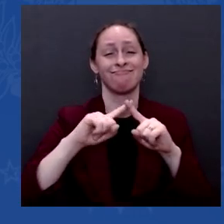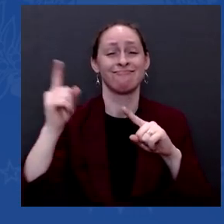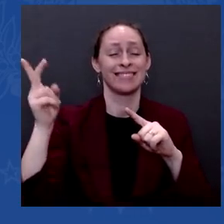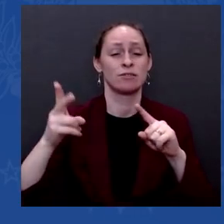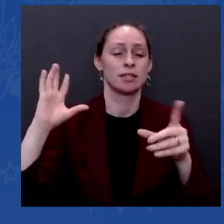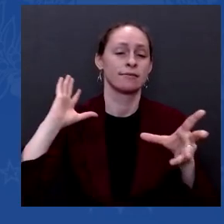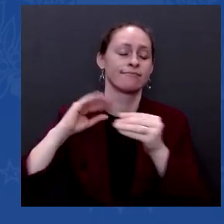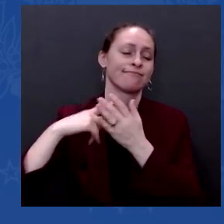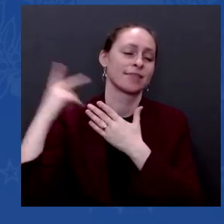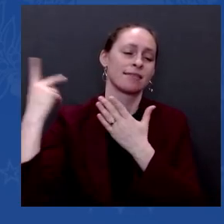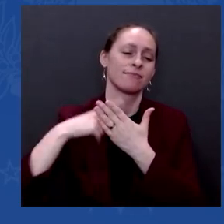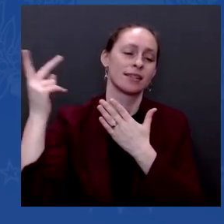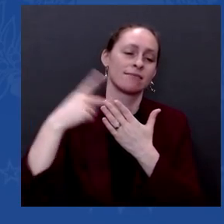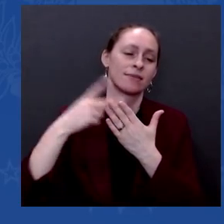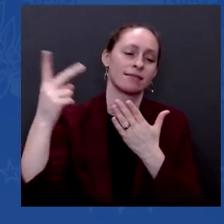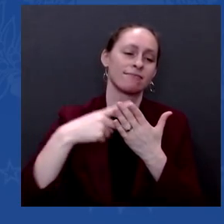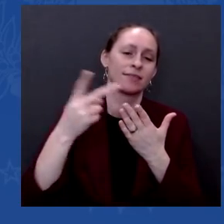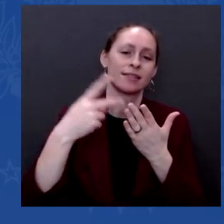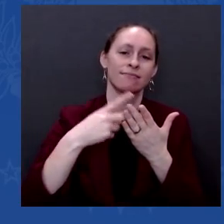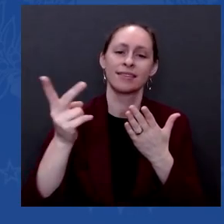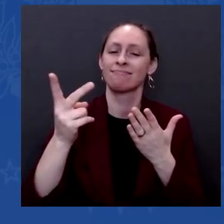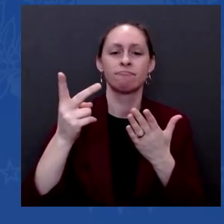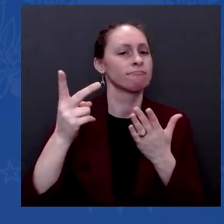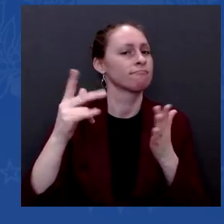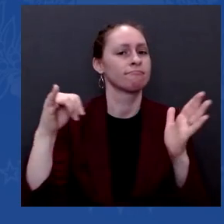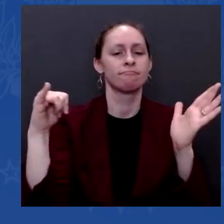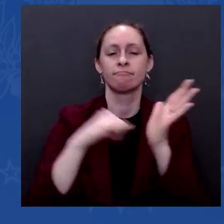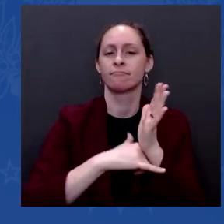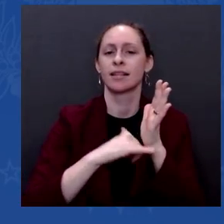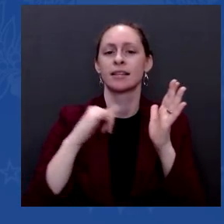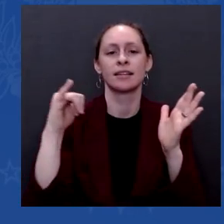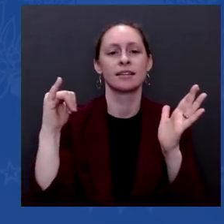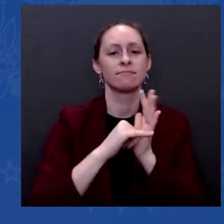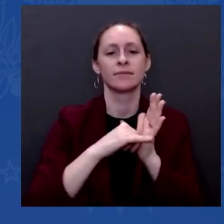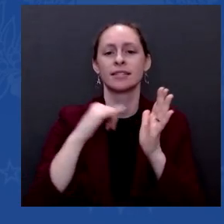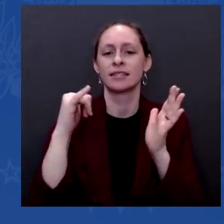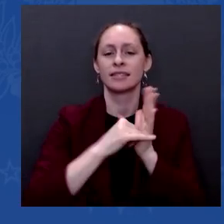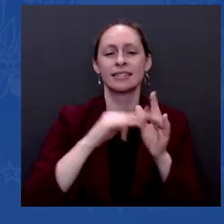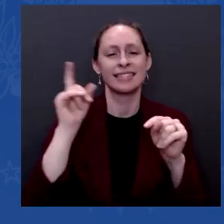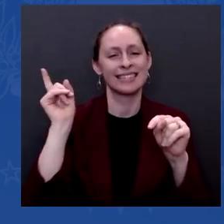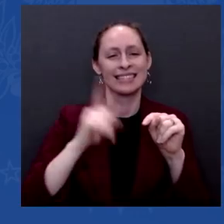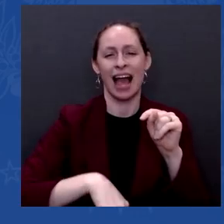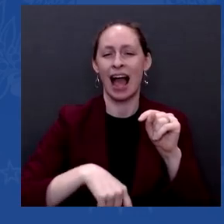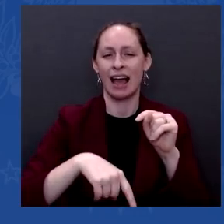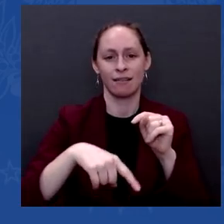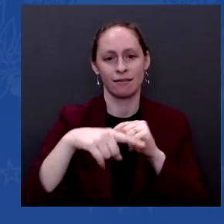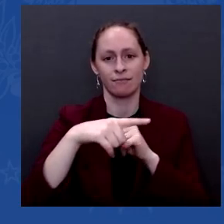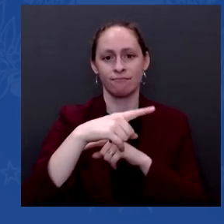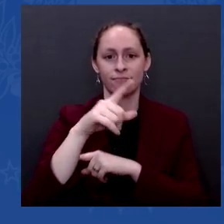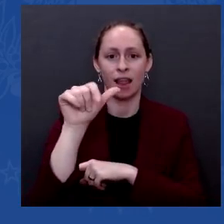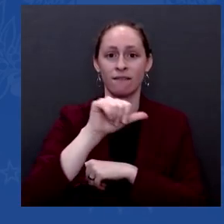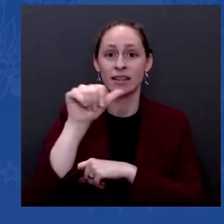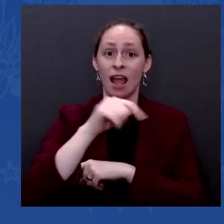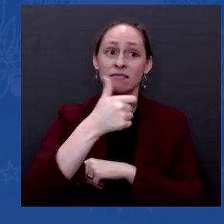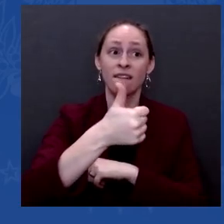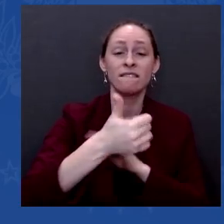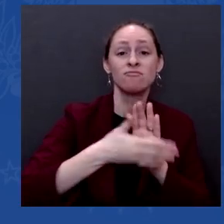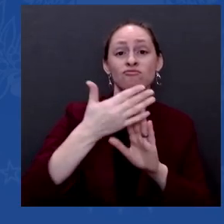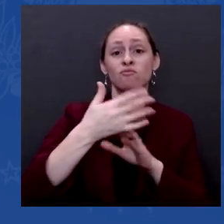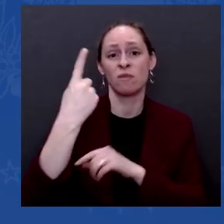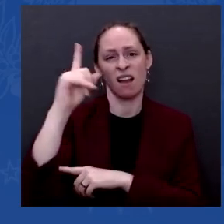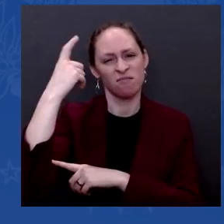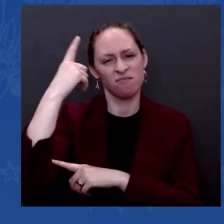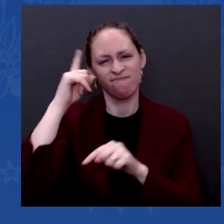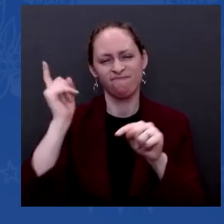do I continue to spend that much money per week in the state